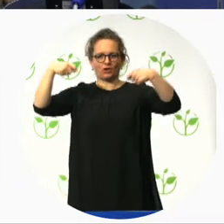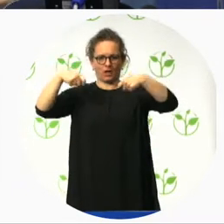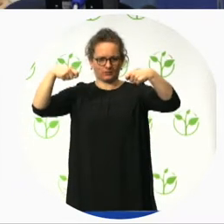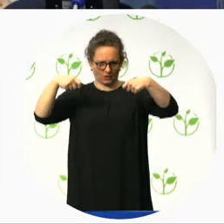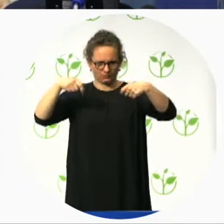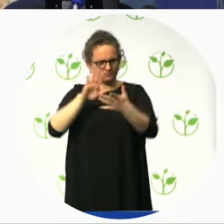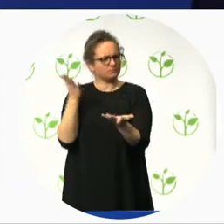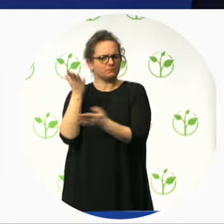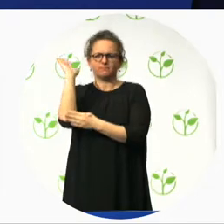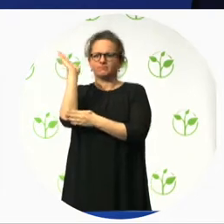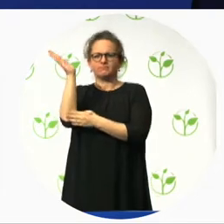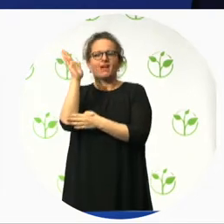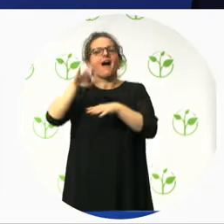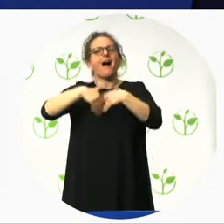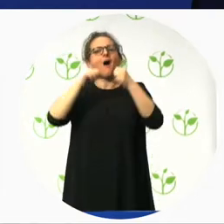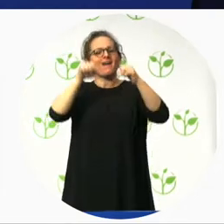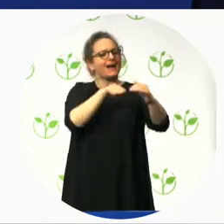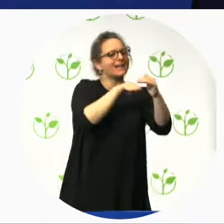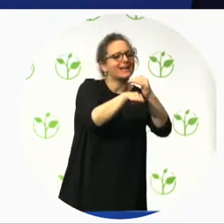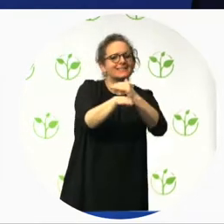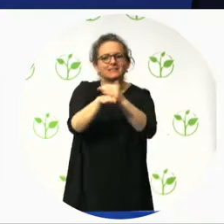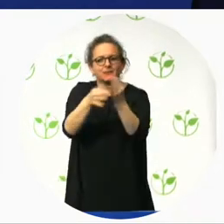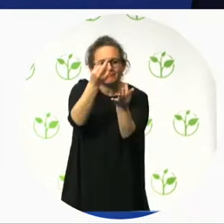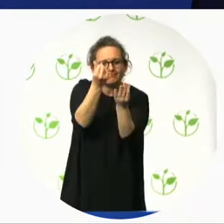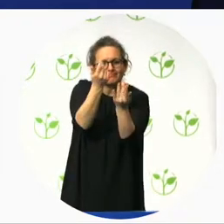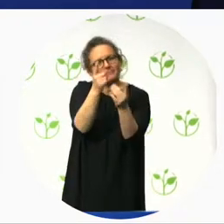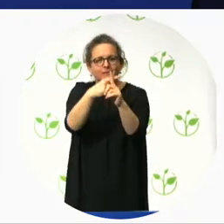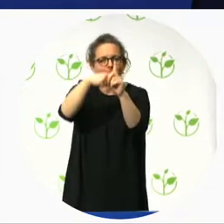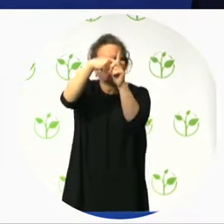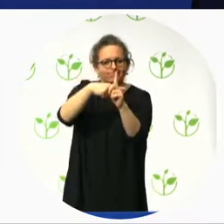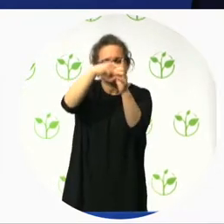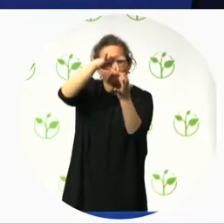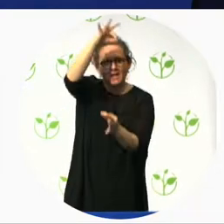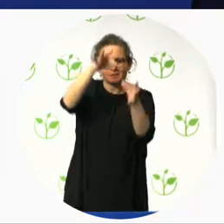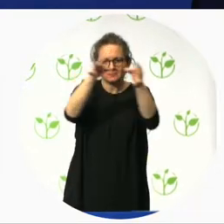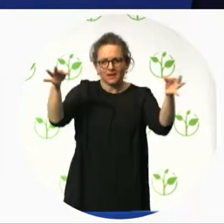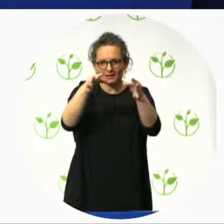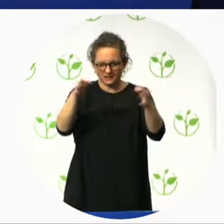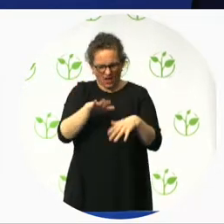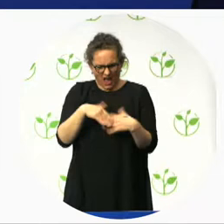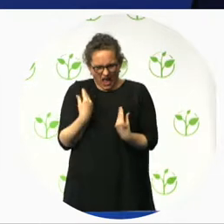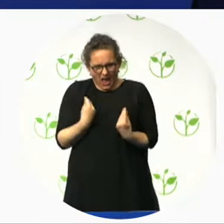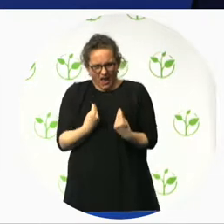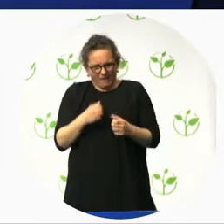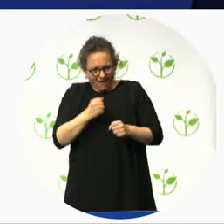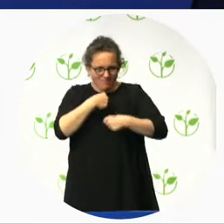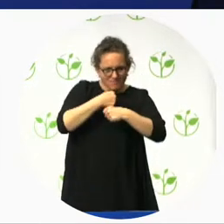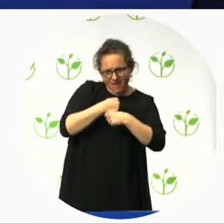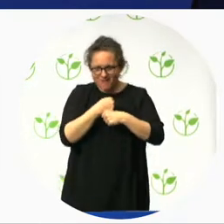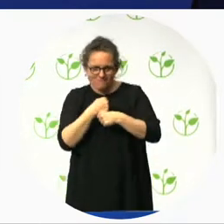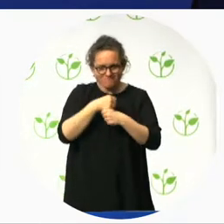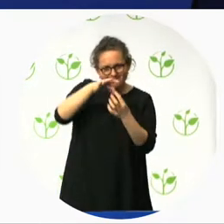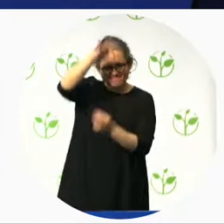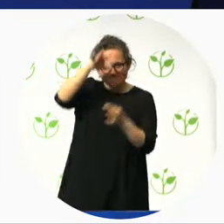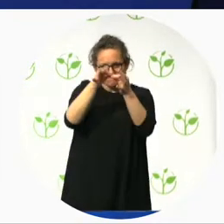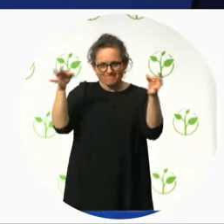practices and ideas that they are doing at the Foundation on Accessibility, which has been working, the Foundation has been working in this area for a very, very